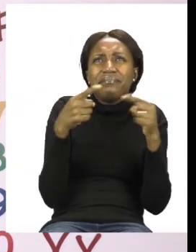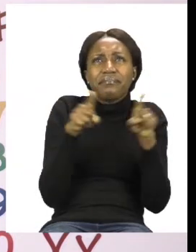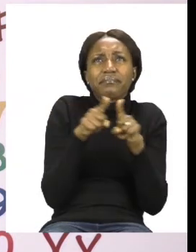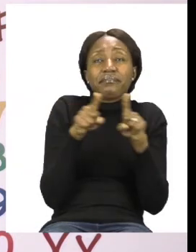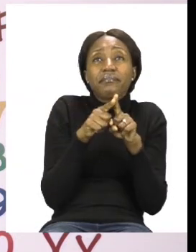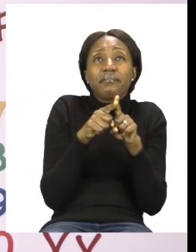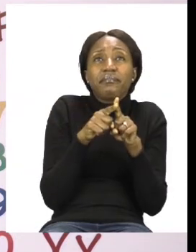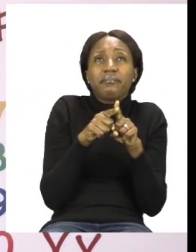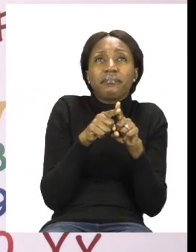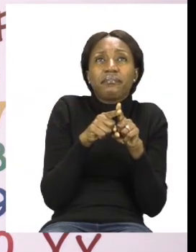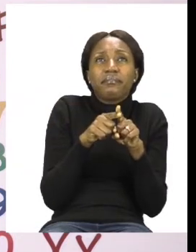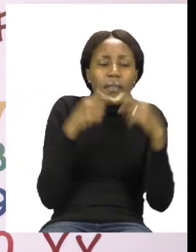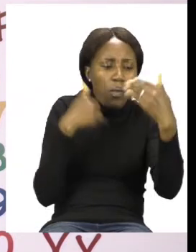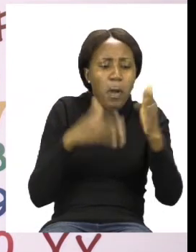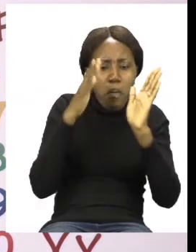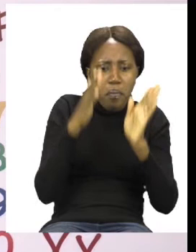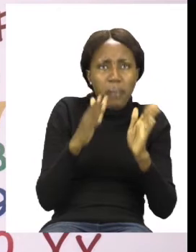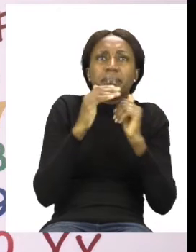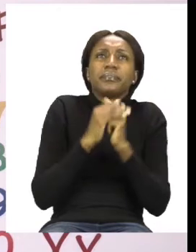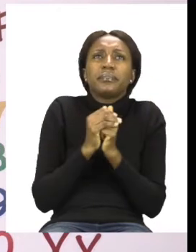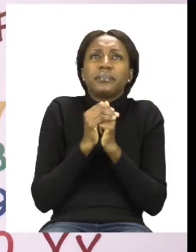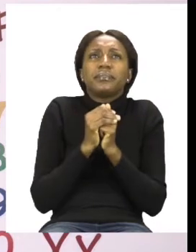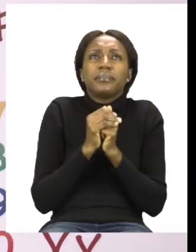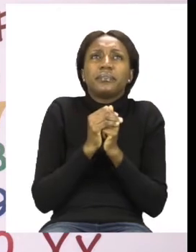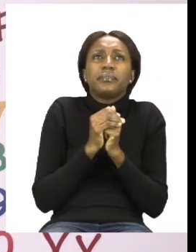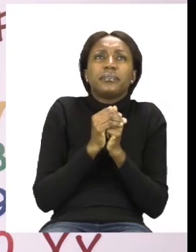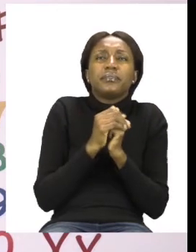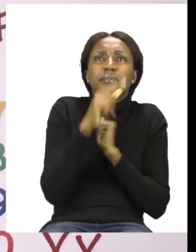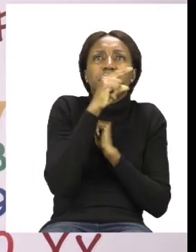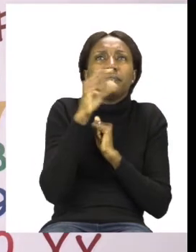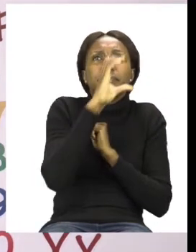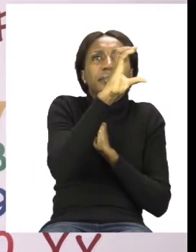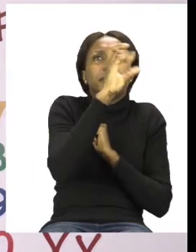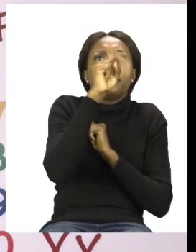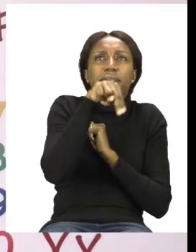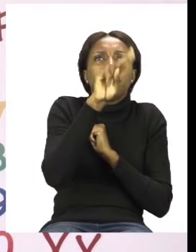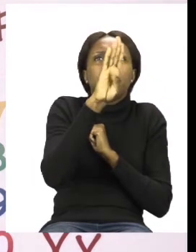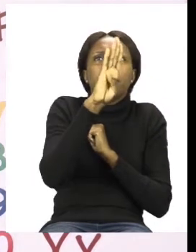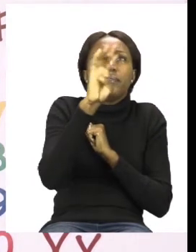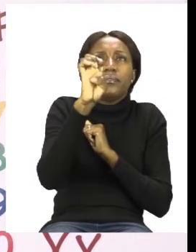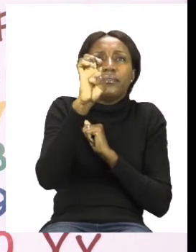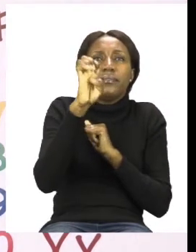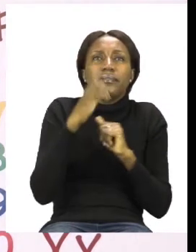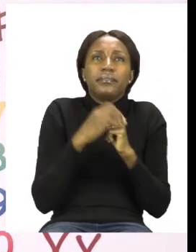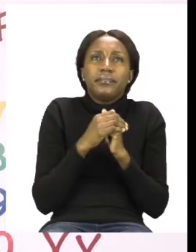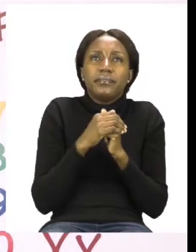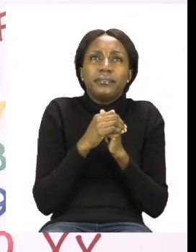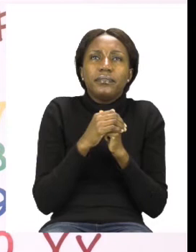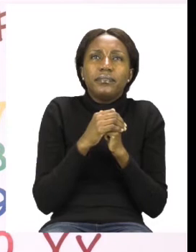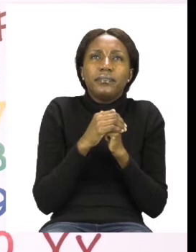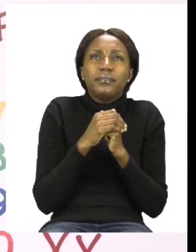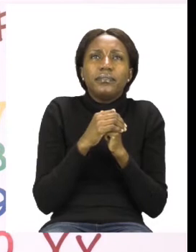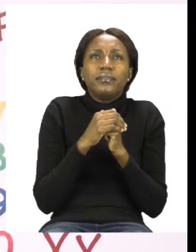cube. Remember we pronounce this as c-c-cube. Very good.